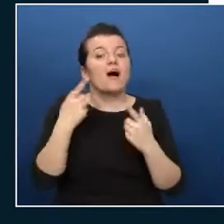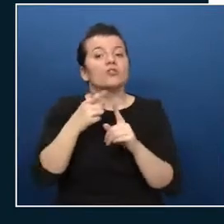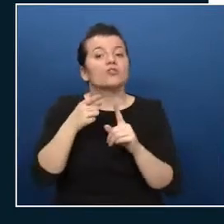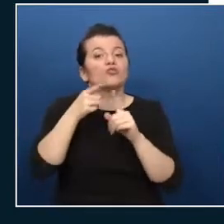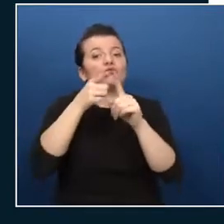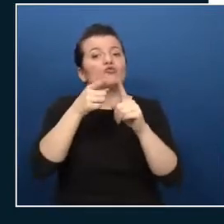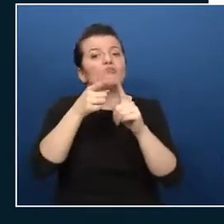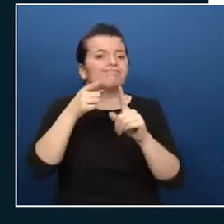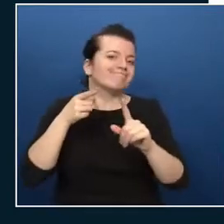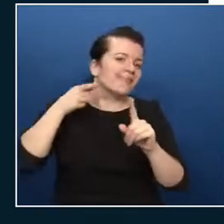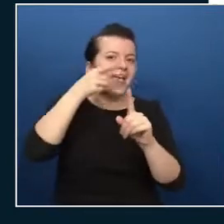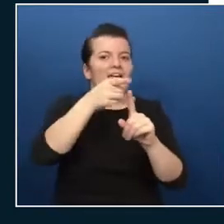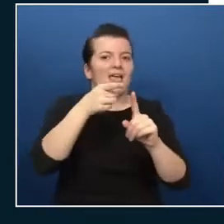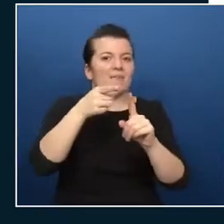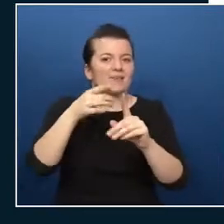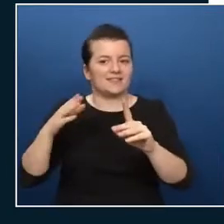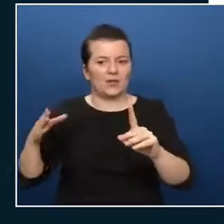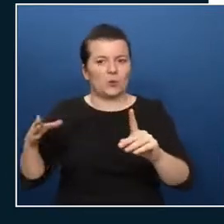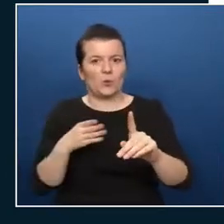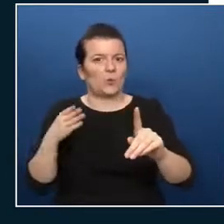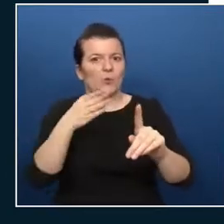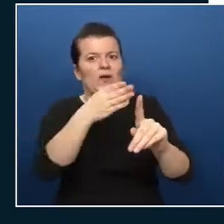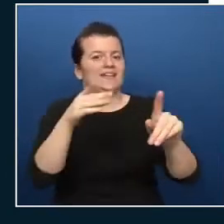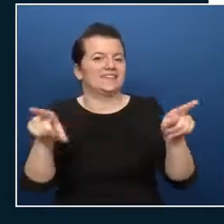that's like the power of Azure Resource Manager